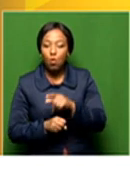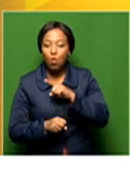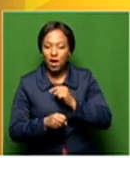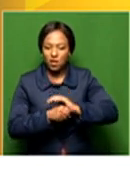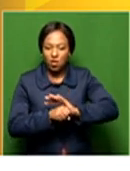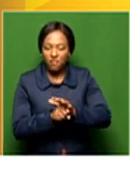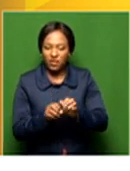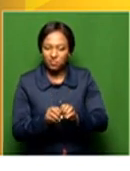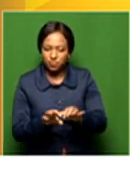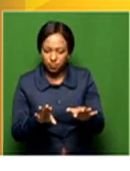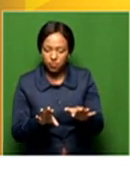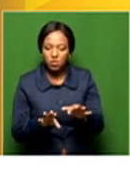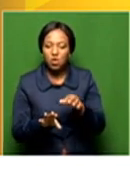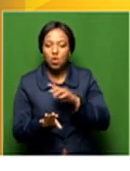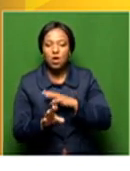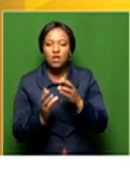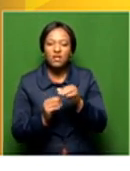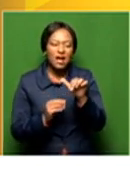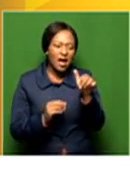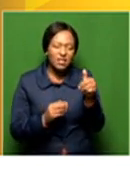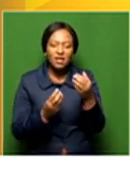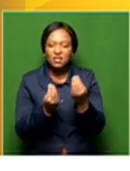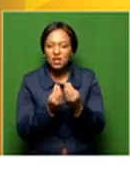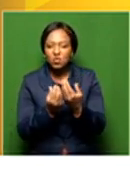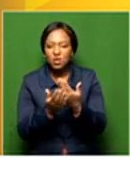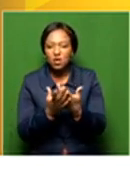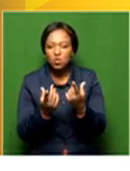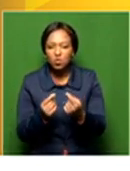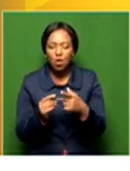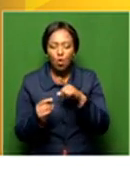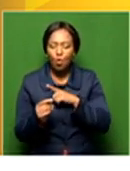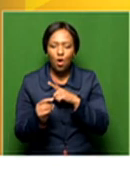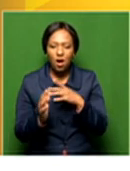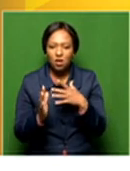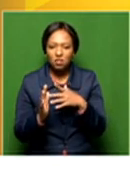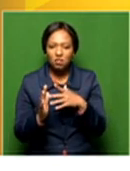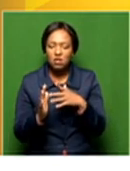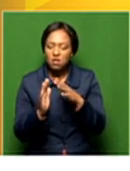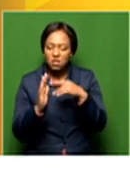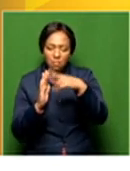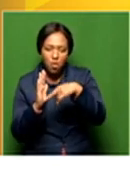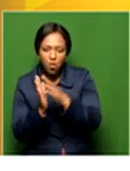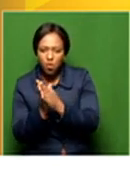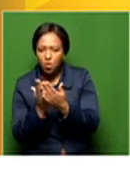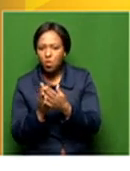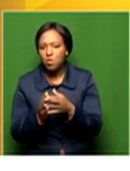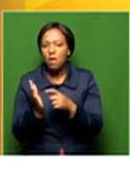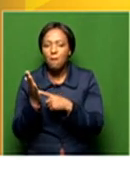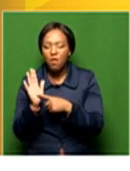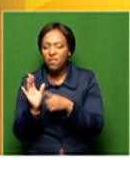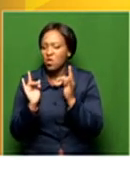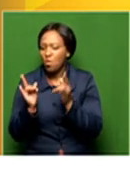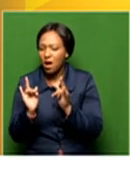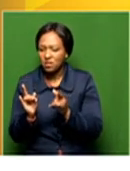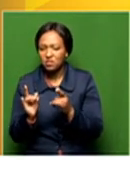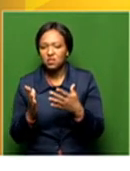trying to say is that there's so many other things that you can't do. Whether you're getting yourself locked in a book or you're watching a movie, these things that you can do